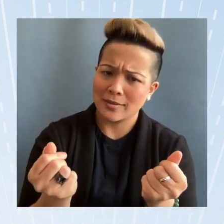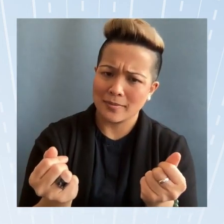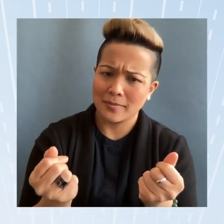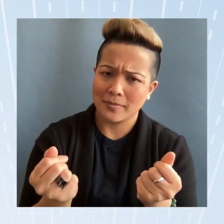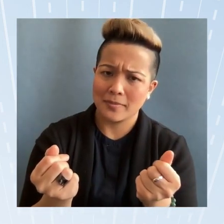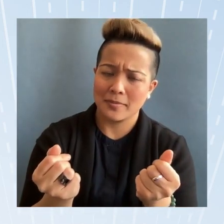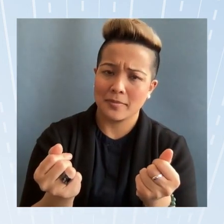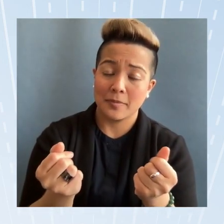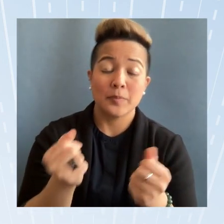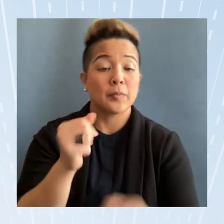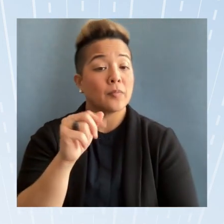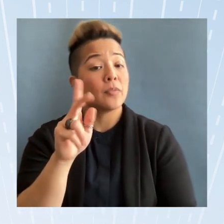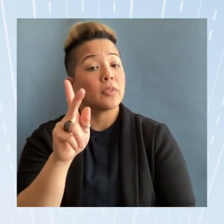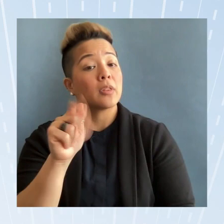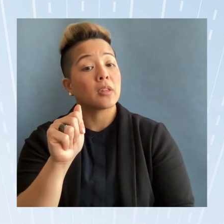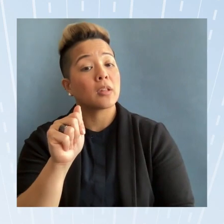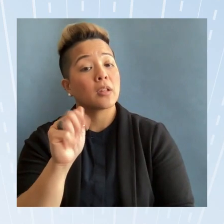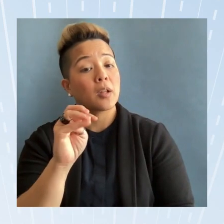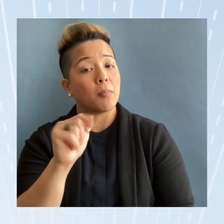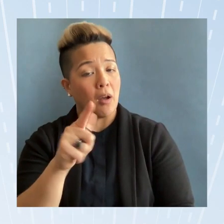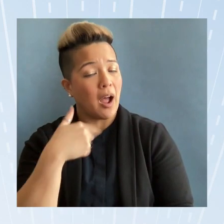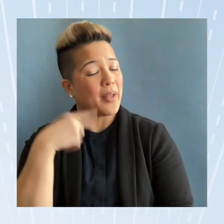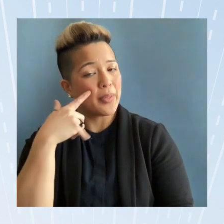yeah I think we still remain